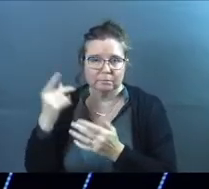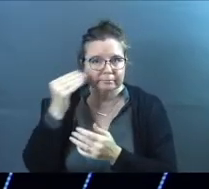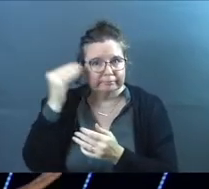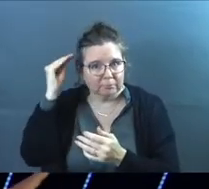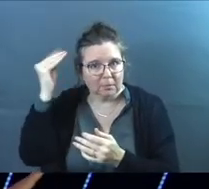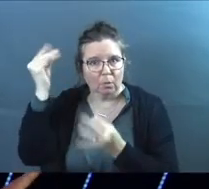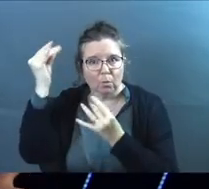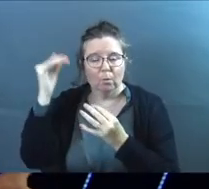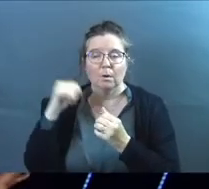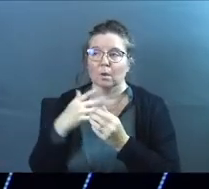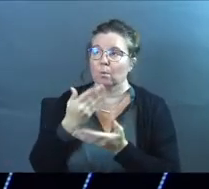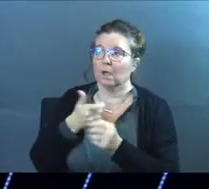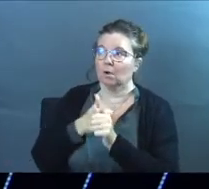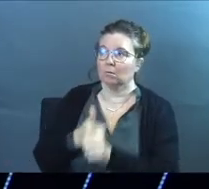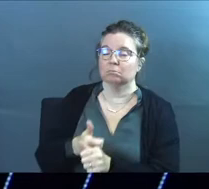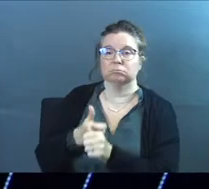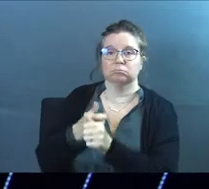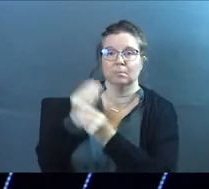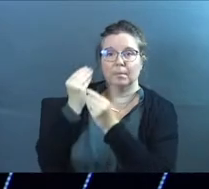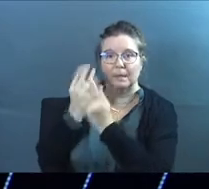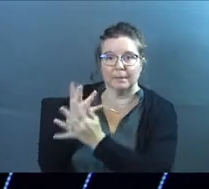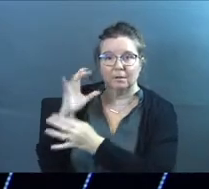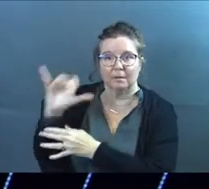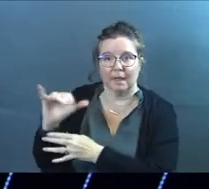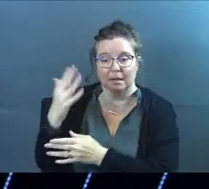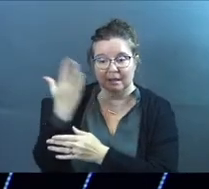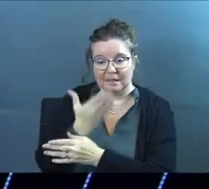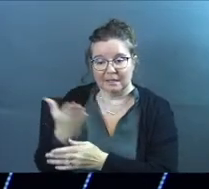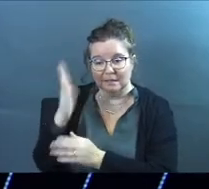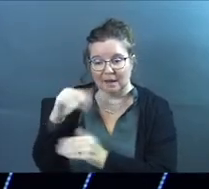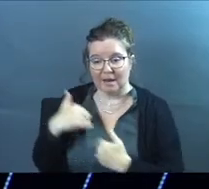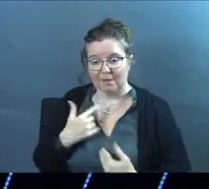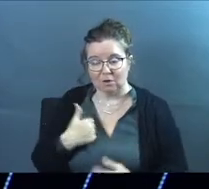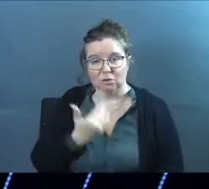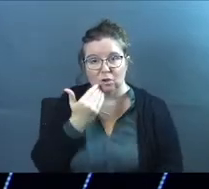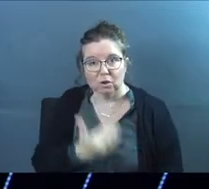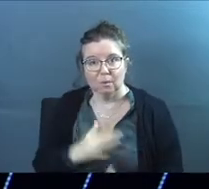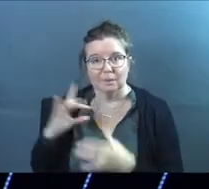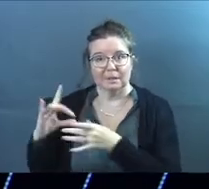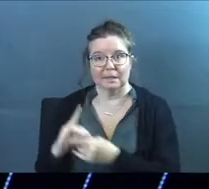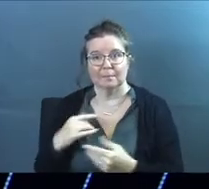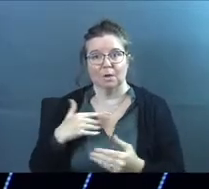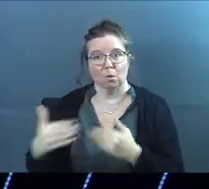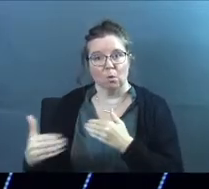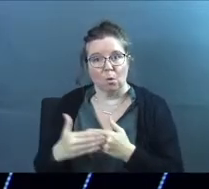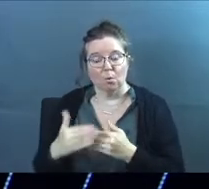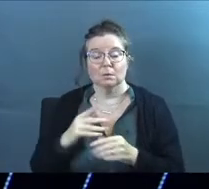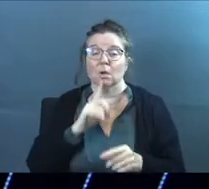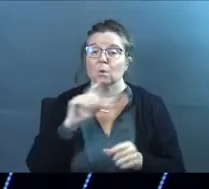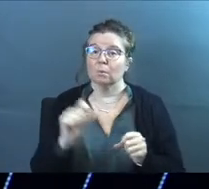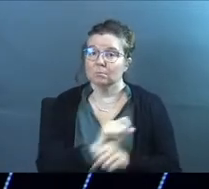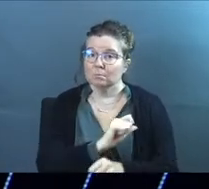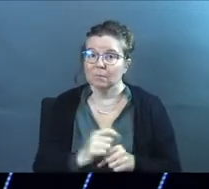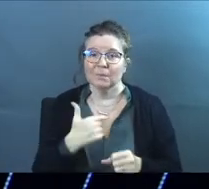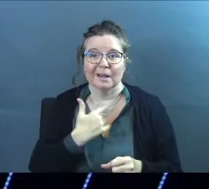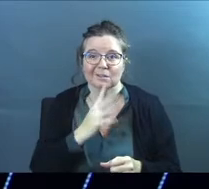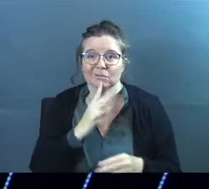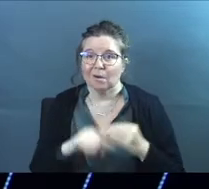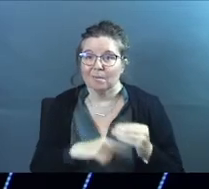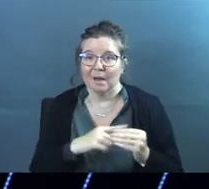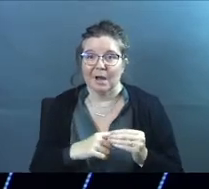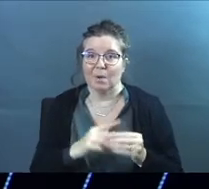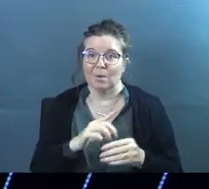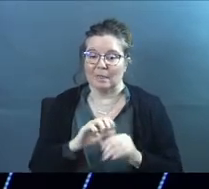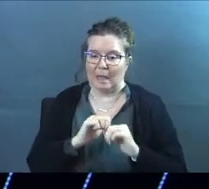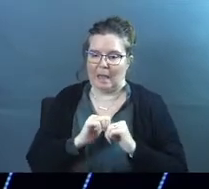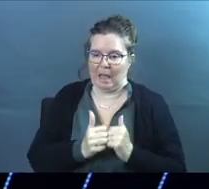be obedient to that, right? Because the things that God has for us are good. He wants to connect with us and be close, and ultimately, we're not just talking about